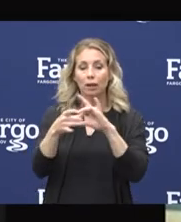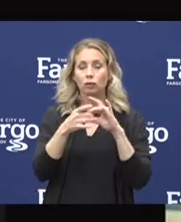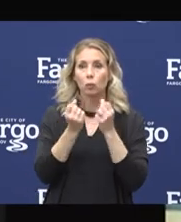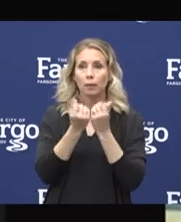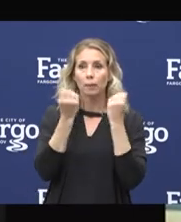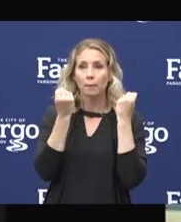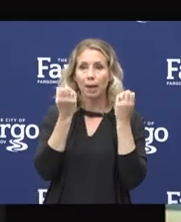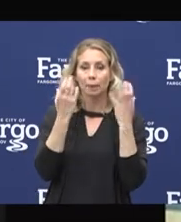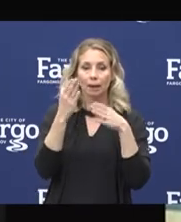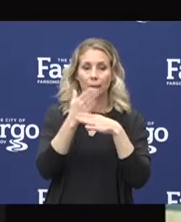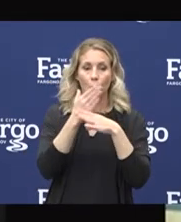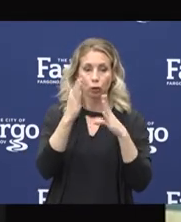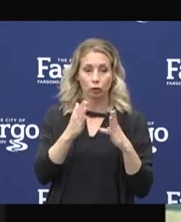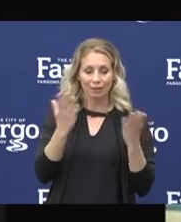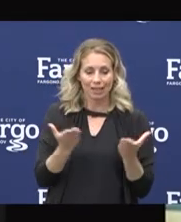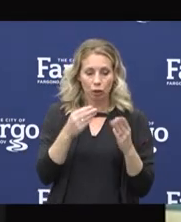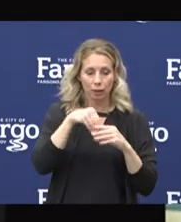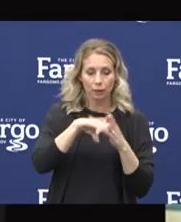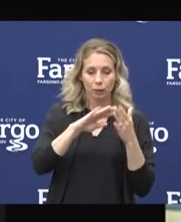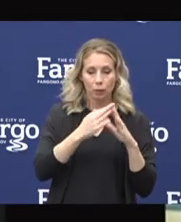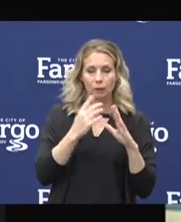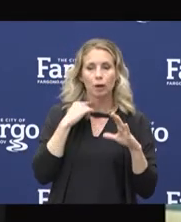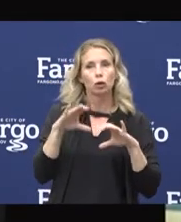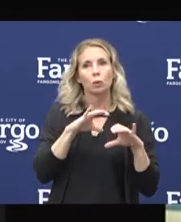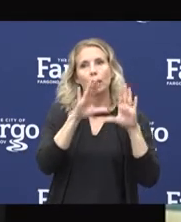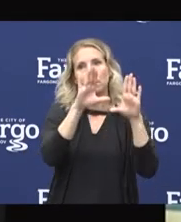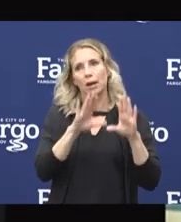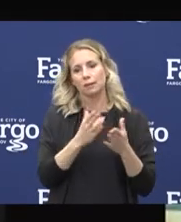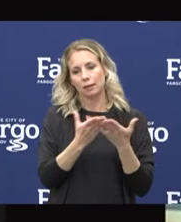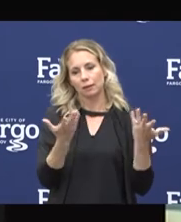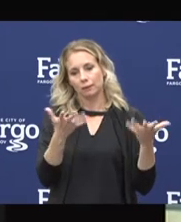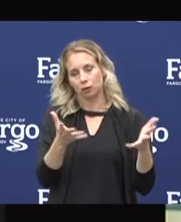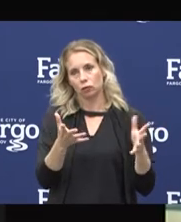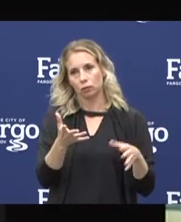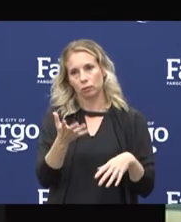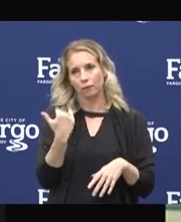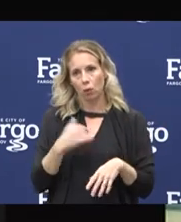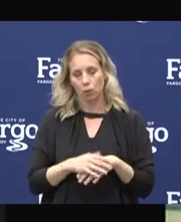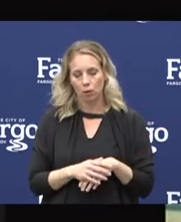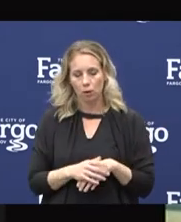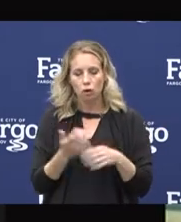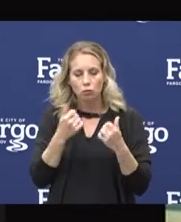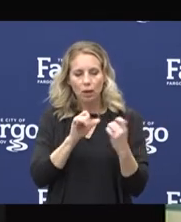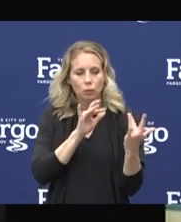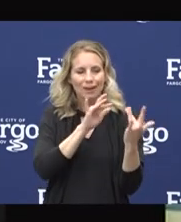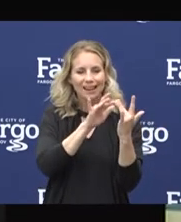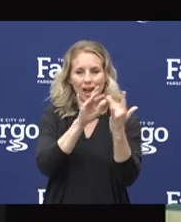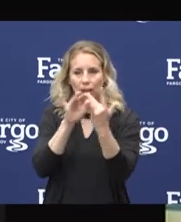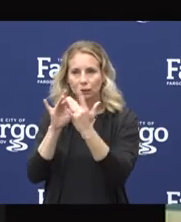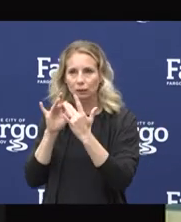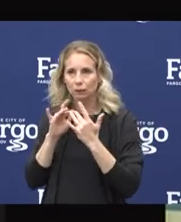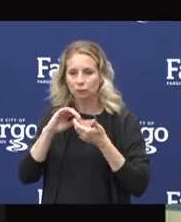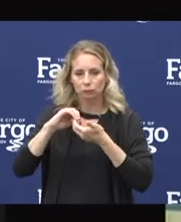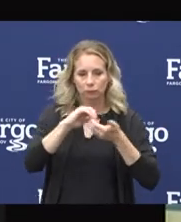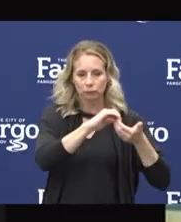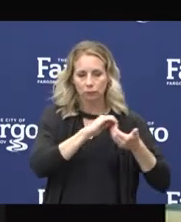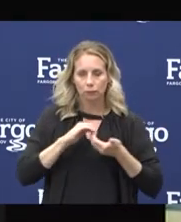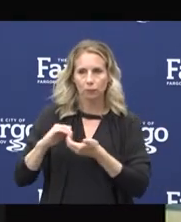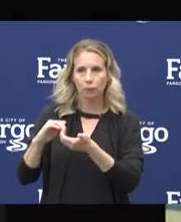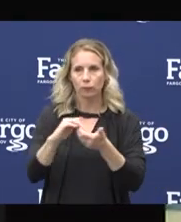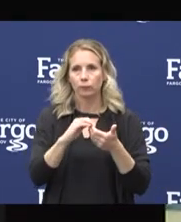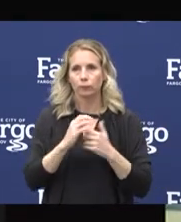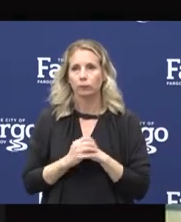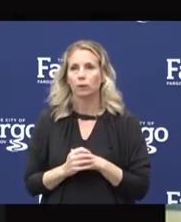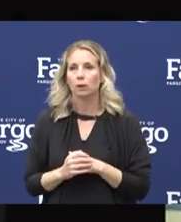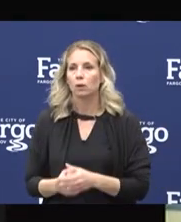in our community who are already doing amazing things and trying to connect those resources. So, we know there's